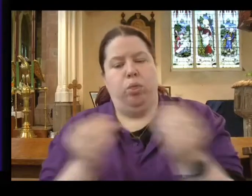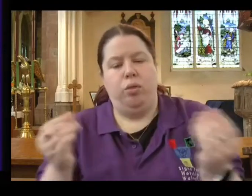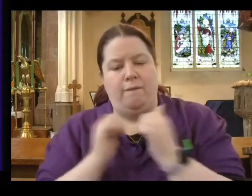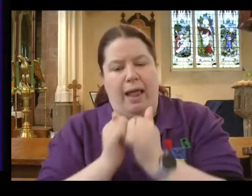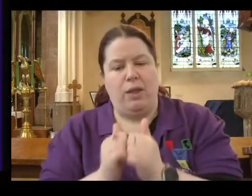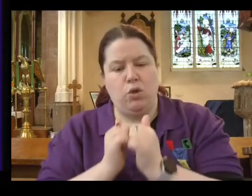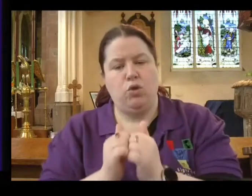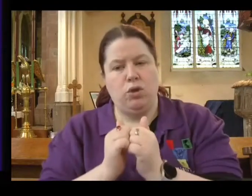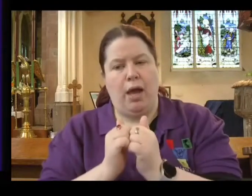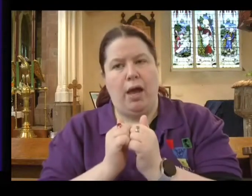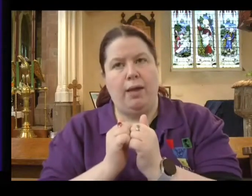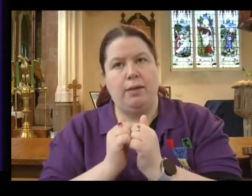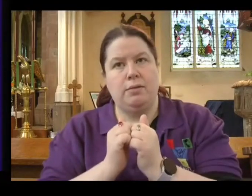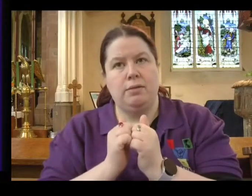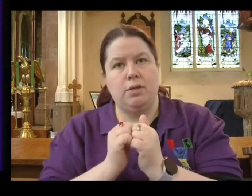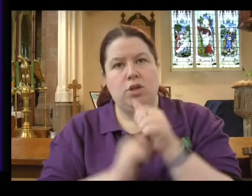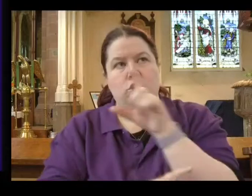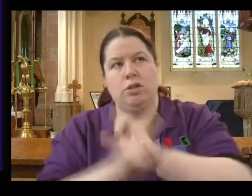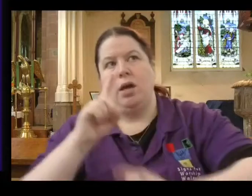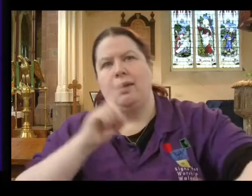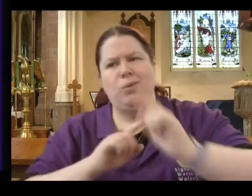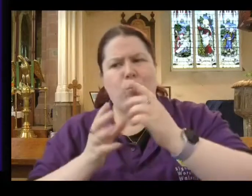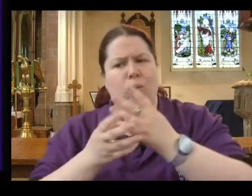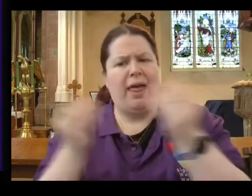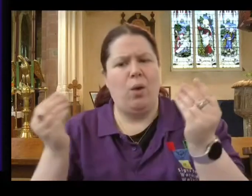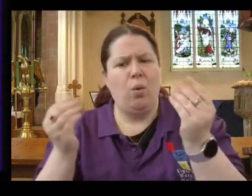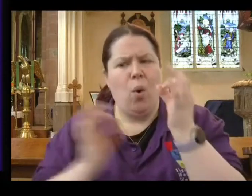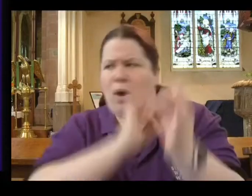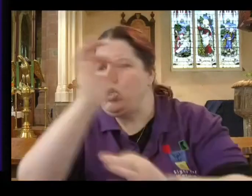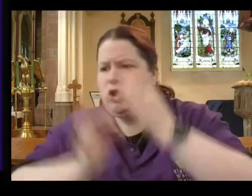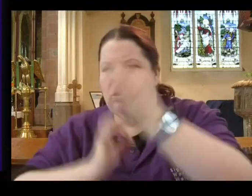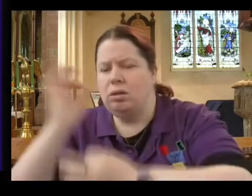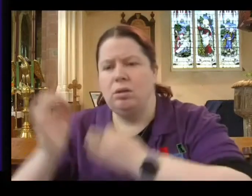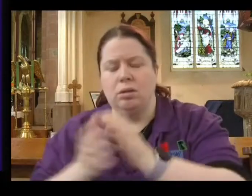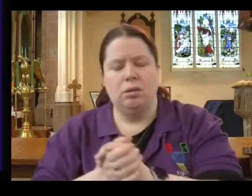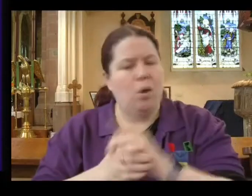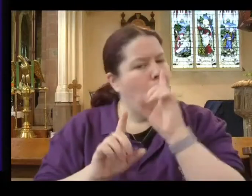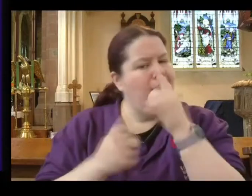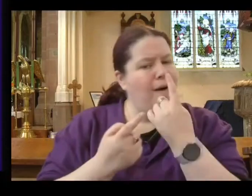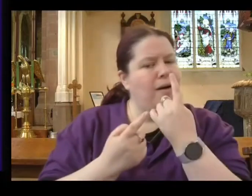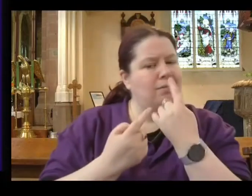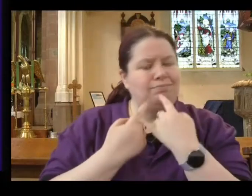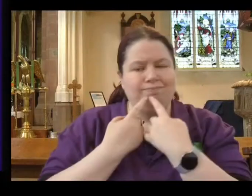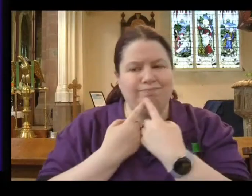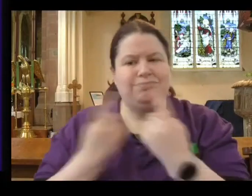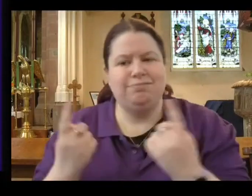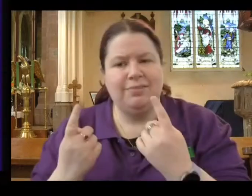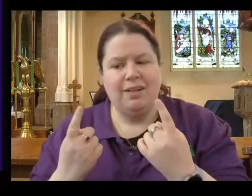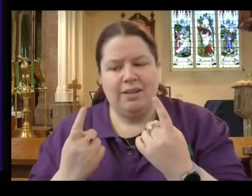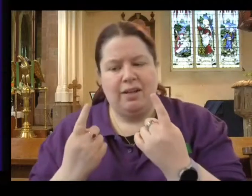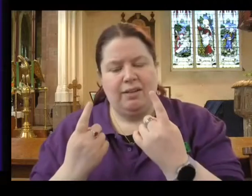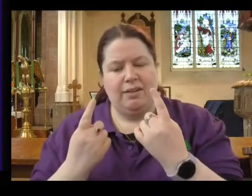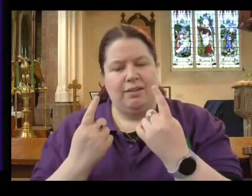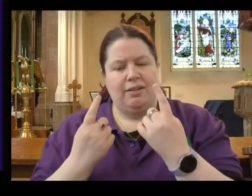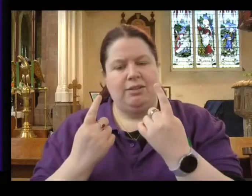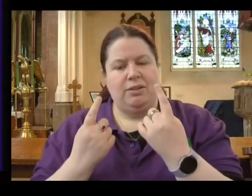standards of the wider society without questioning them. You know, we mustn't lose what makes us a distinctively